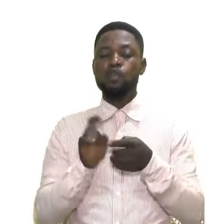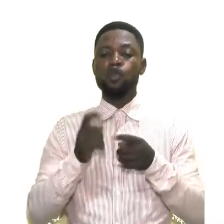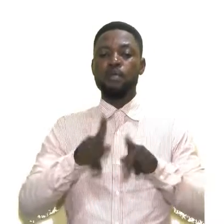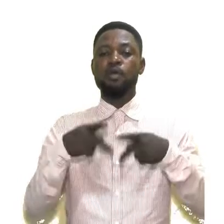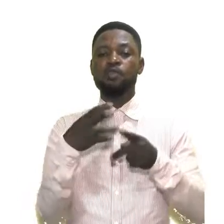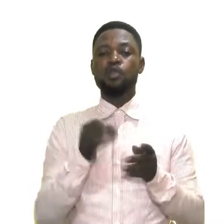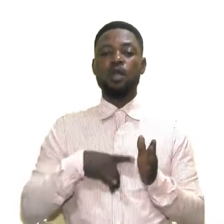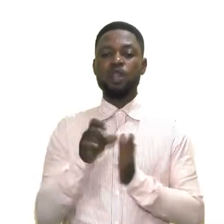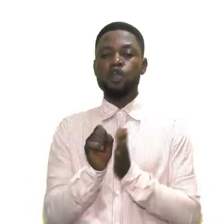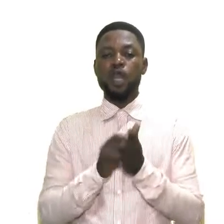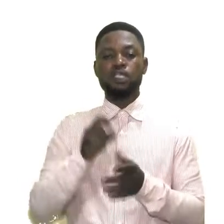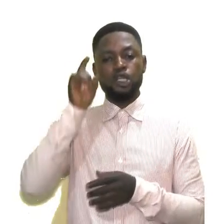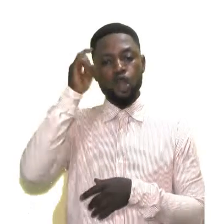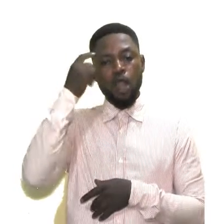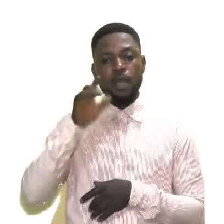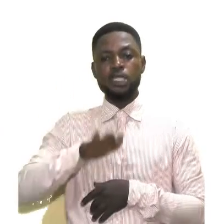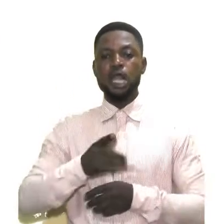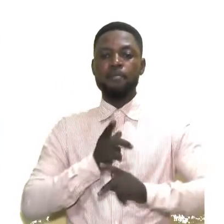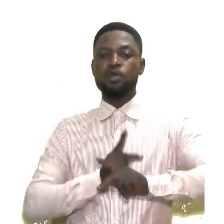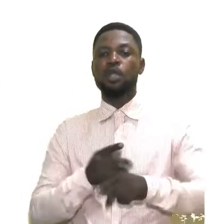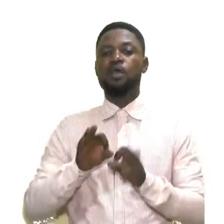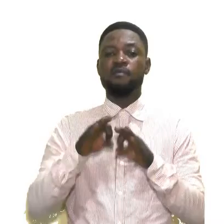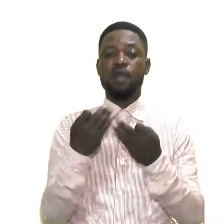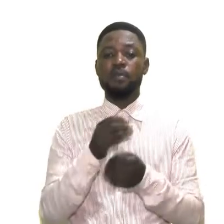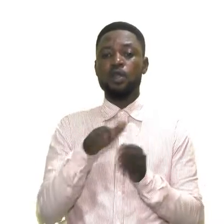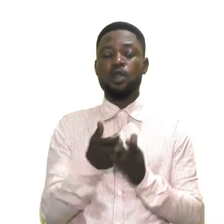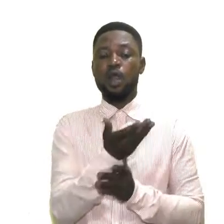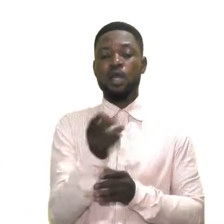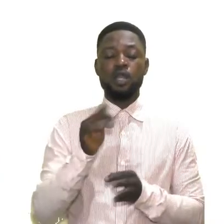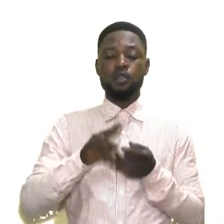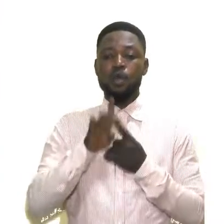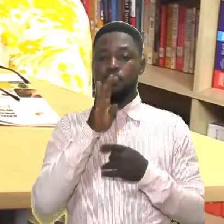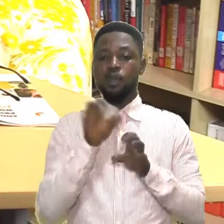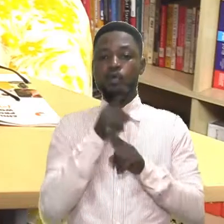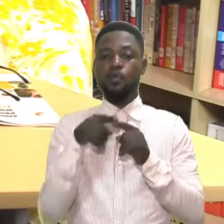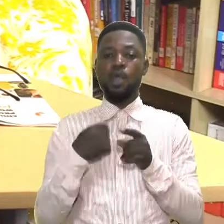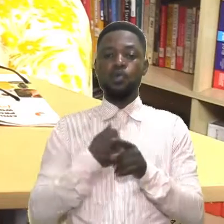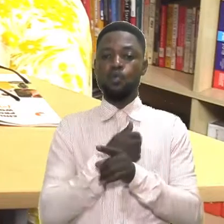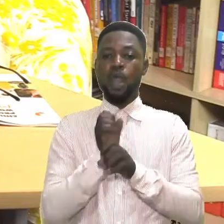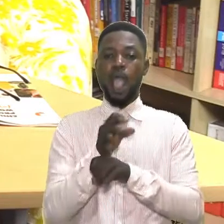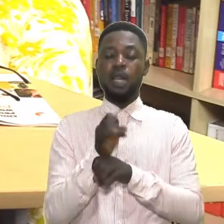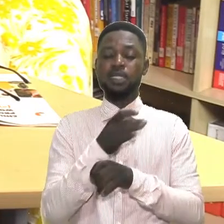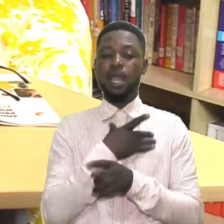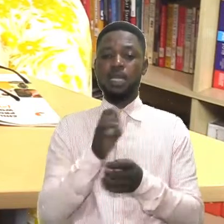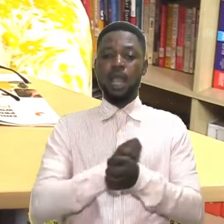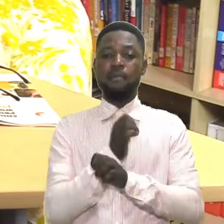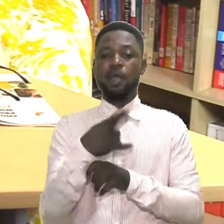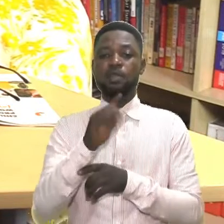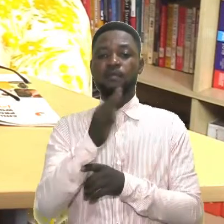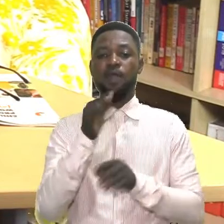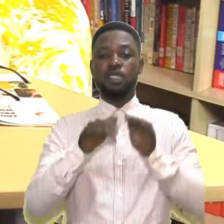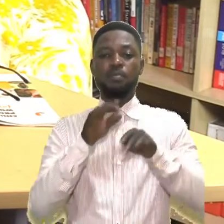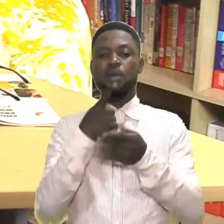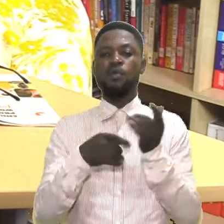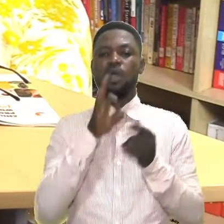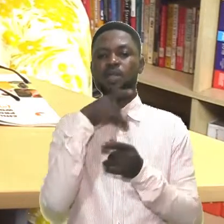to the provisions of the legal state government child protection policies. All this needs to be revisited when we are enlightened and we are empowered. Then, the fourth